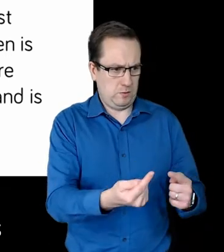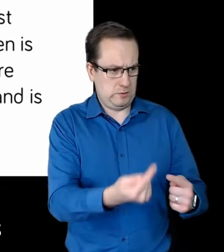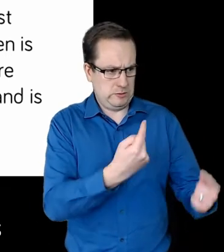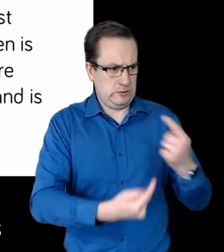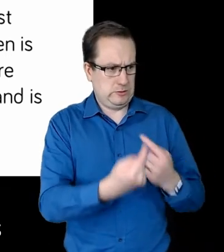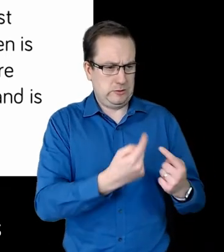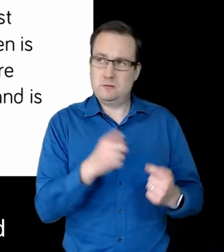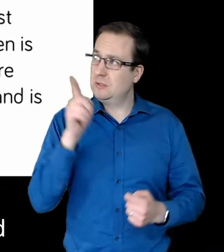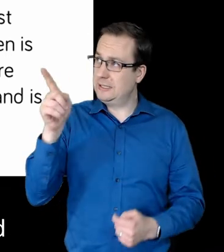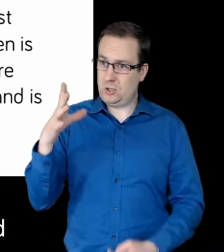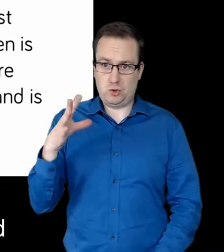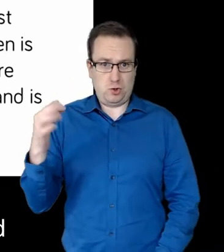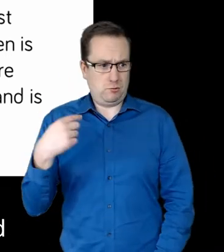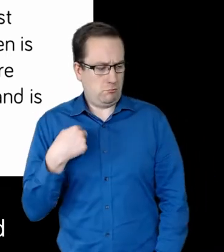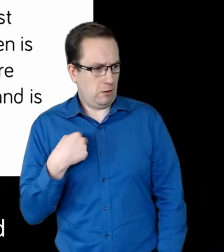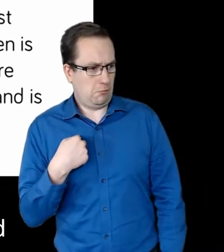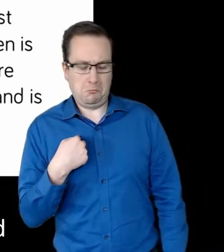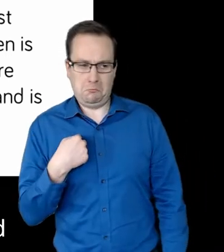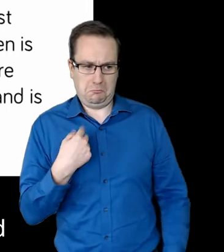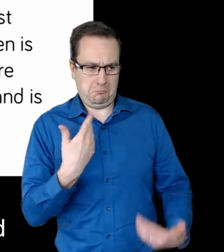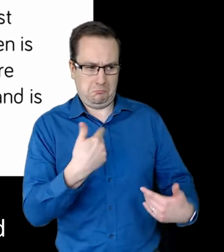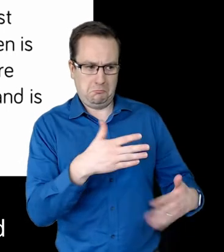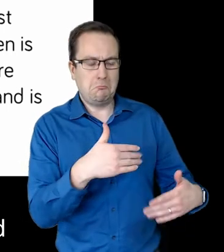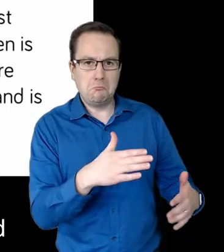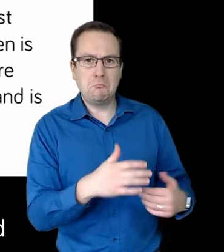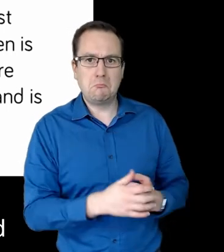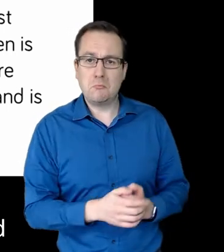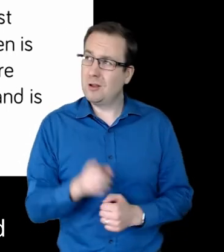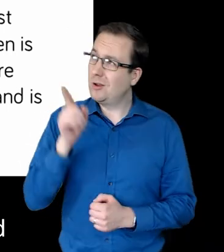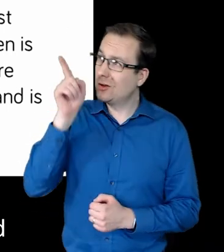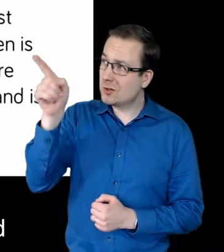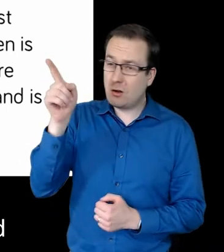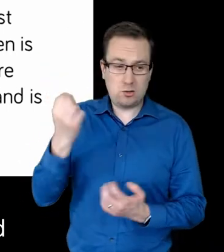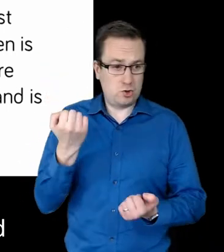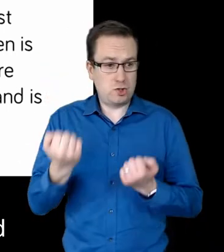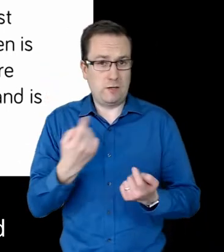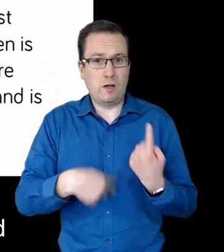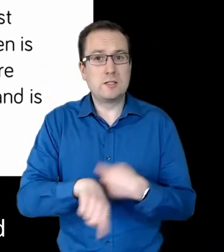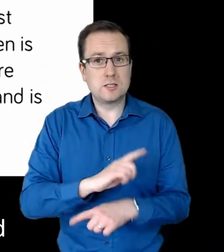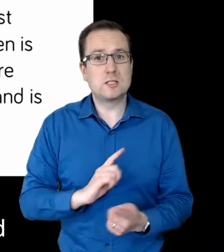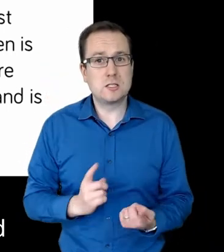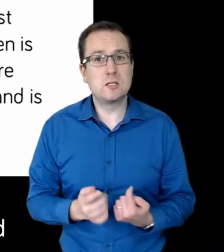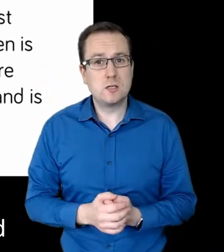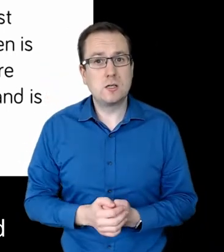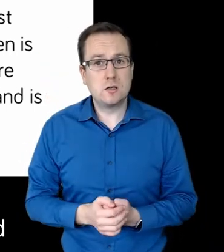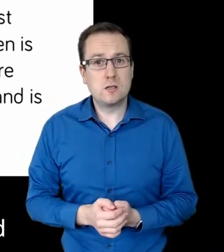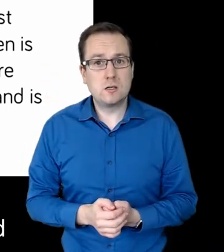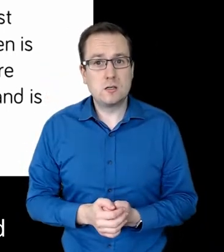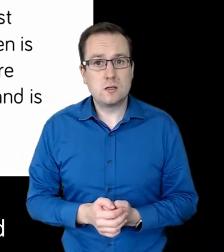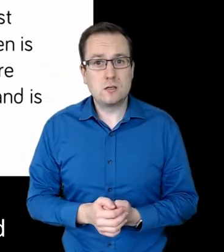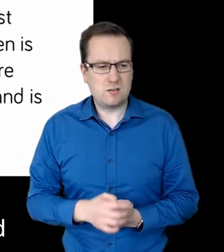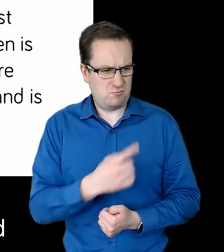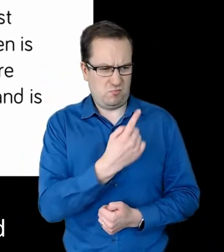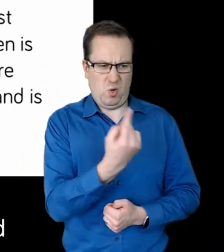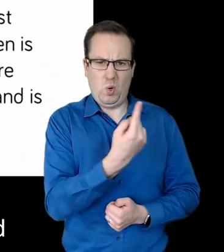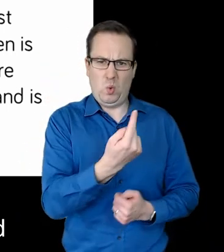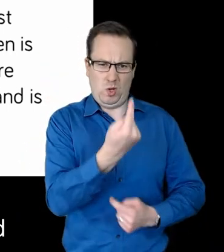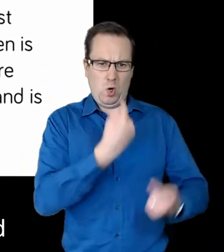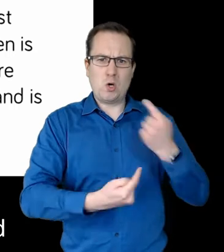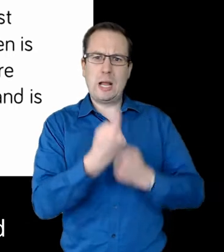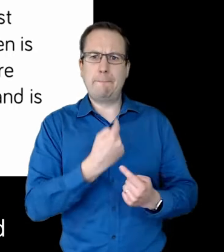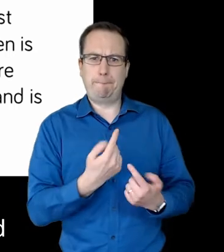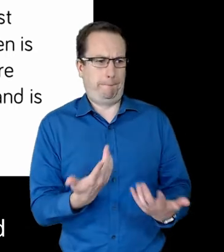whom God has chosen? It is God who justifies. Who then is the one who condemns?